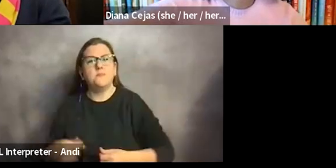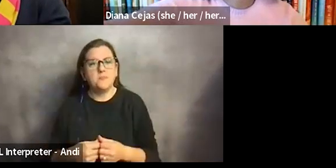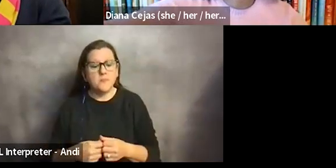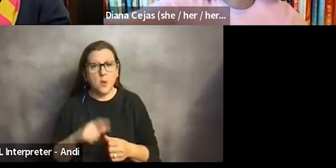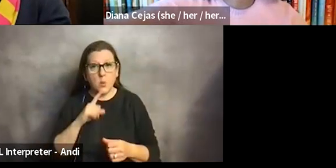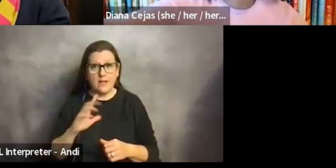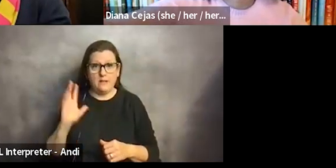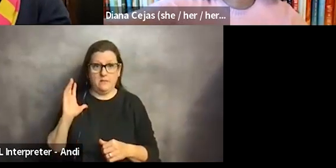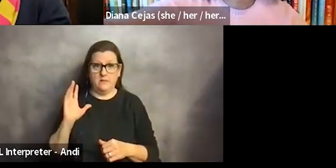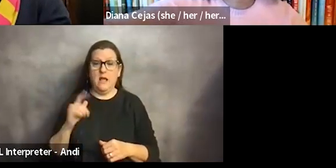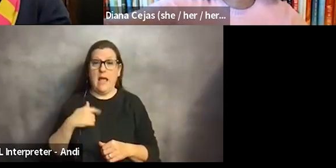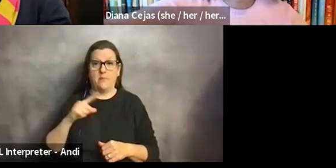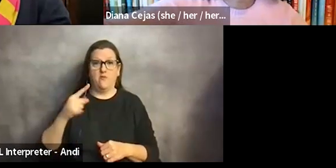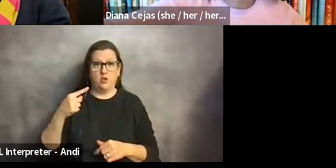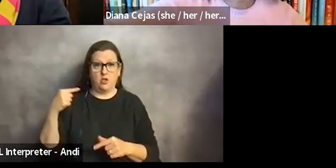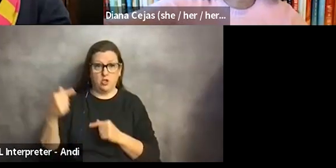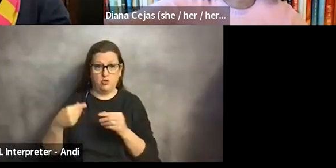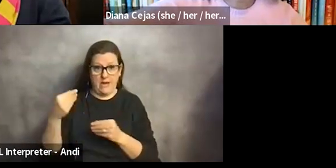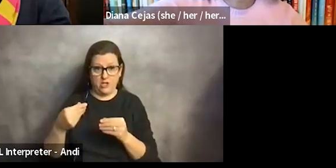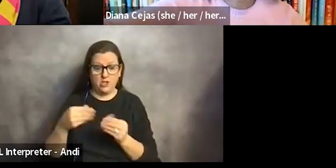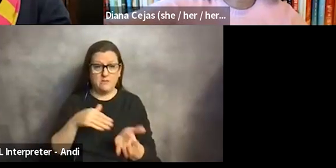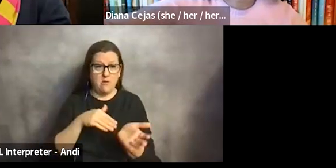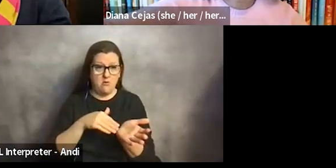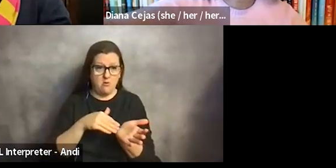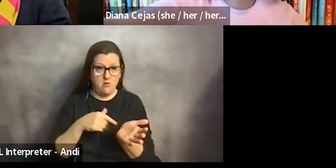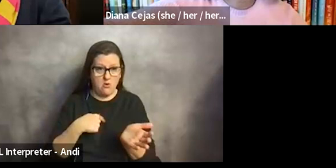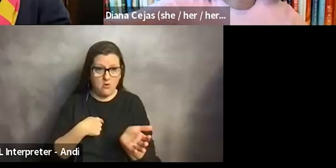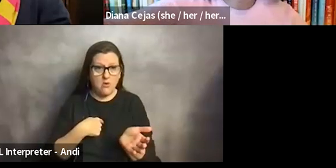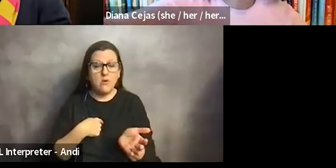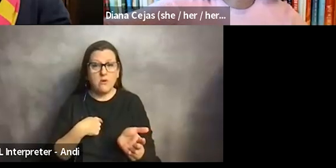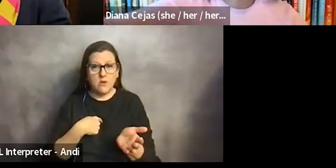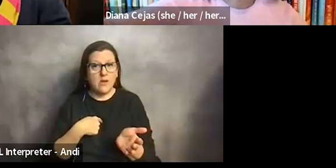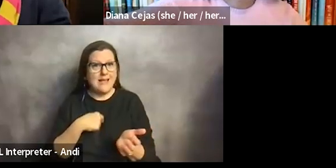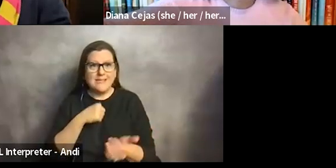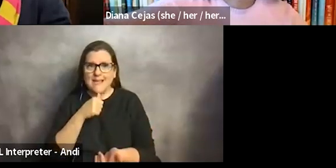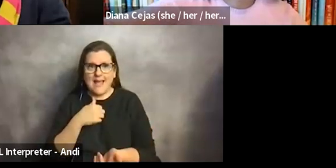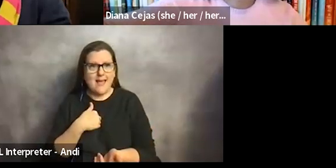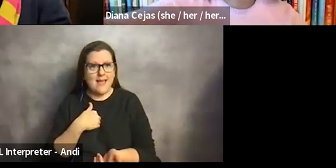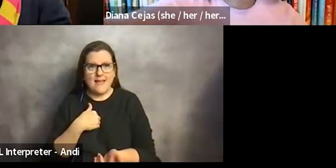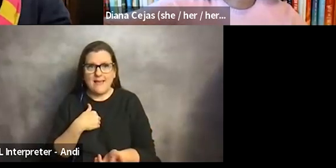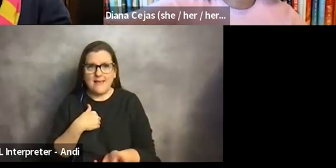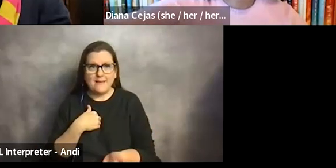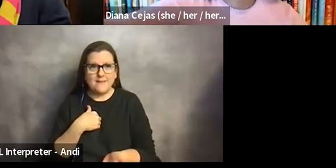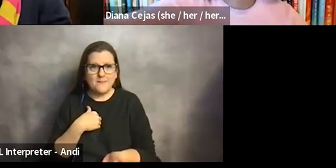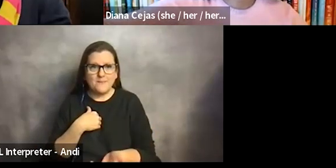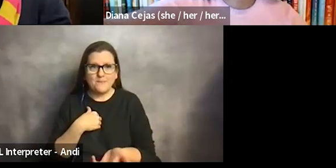I, I am a first generation physician, so I didn't have a, um,